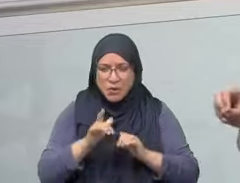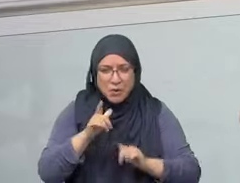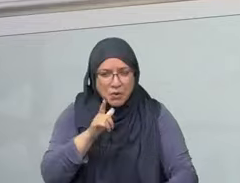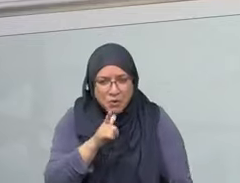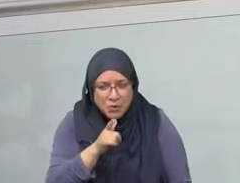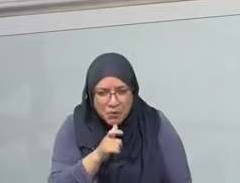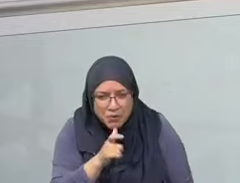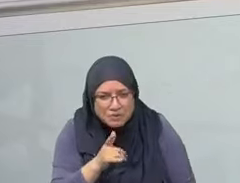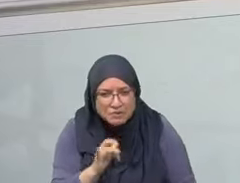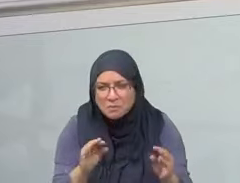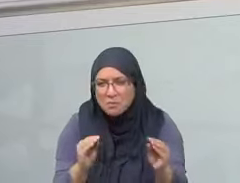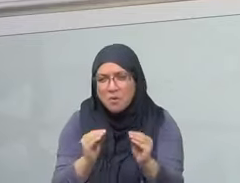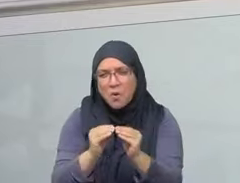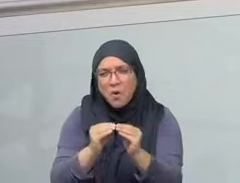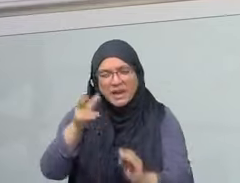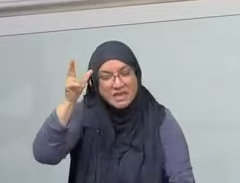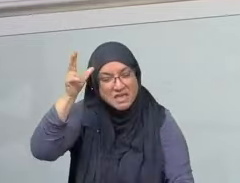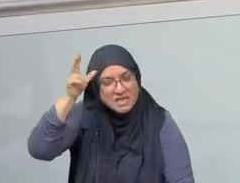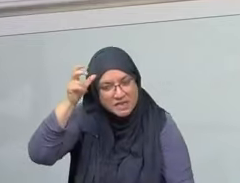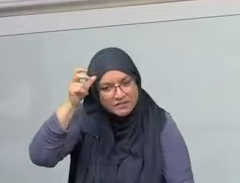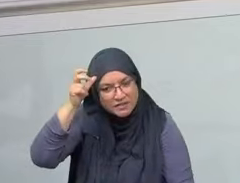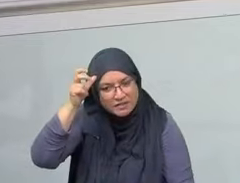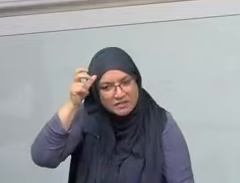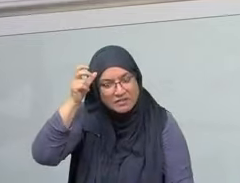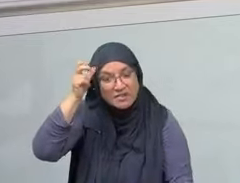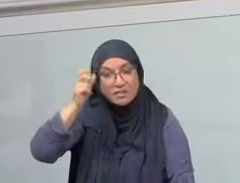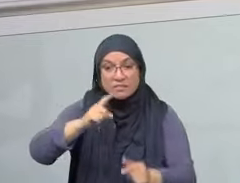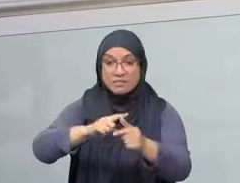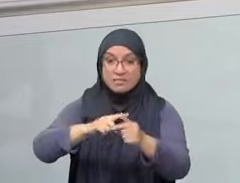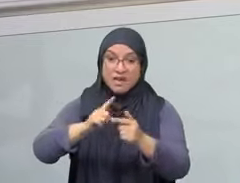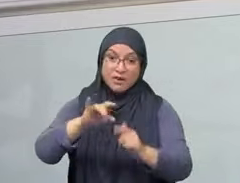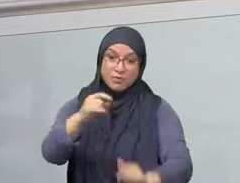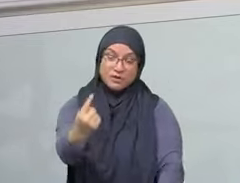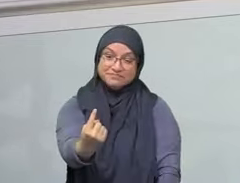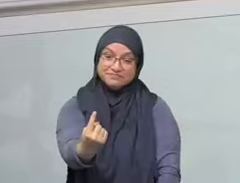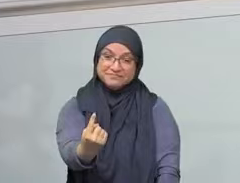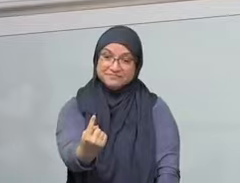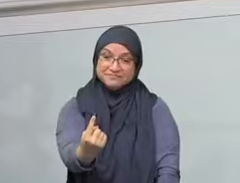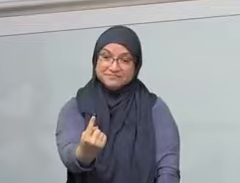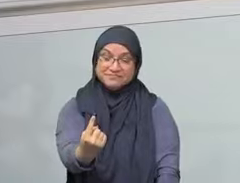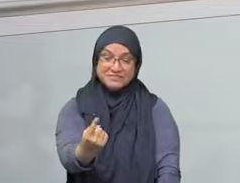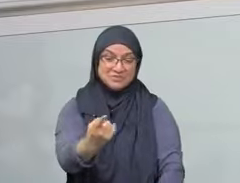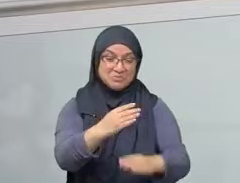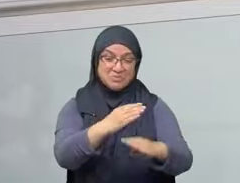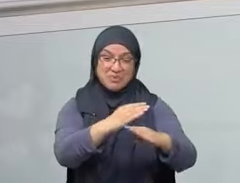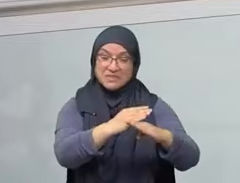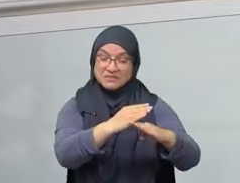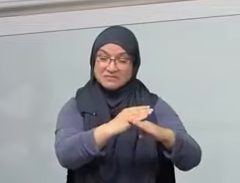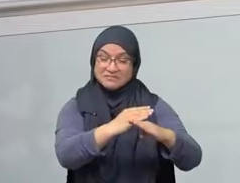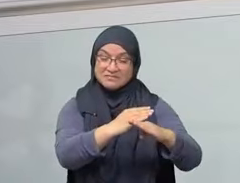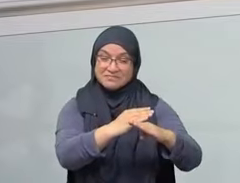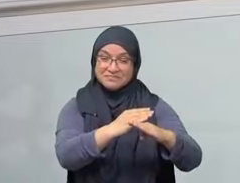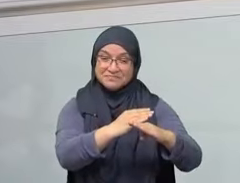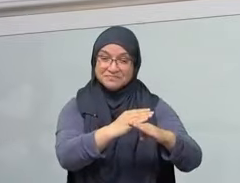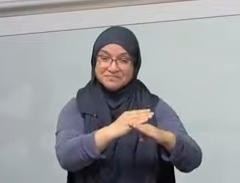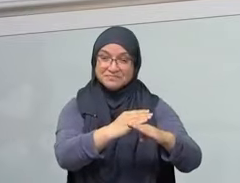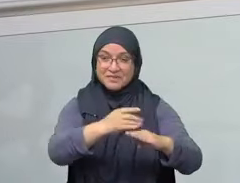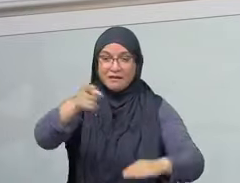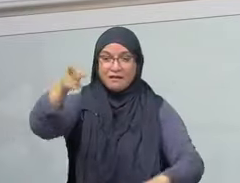the one who prohibits the name of God being mentioned in his homes and seeks out its destruction.